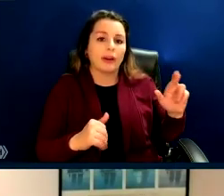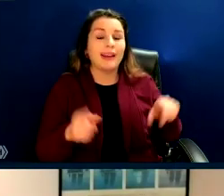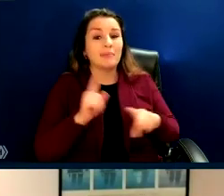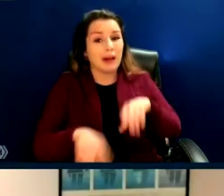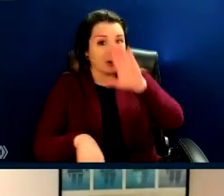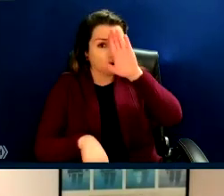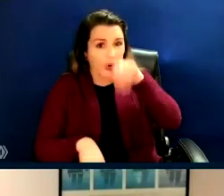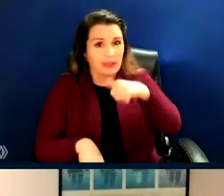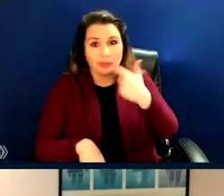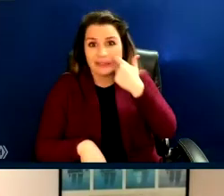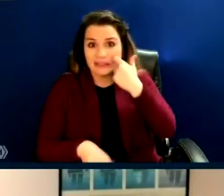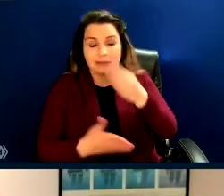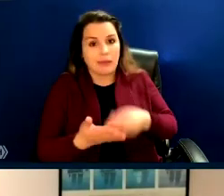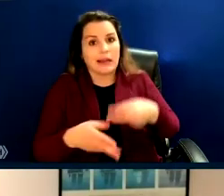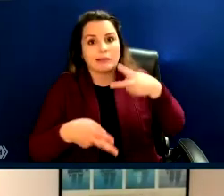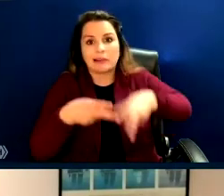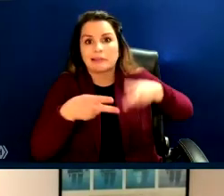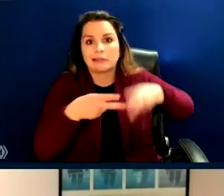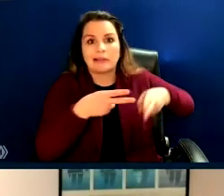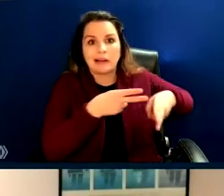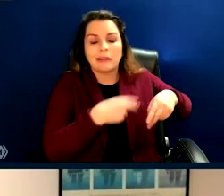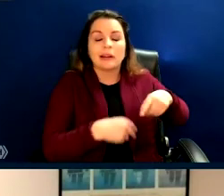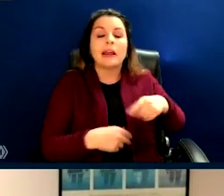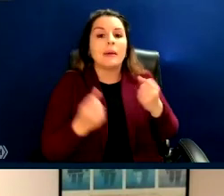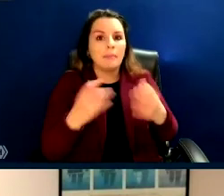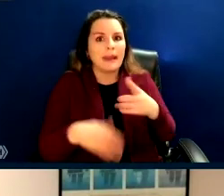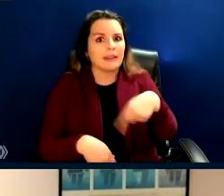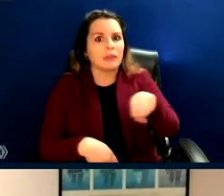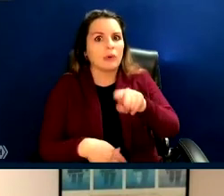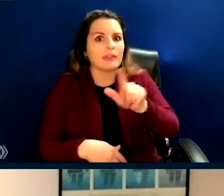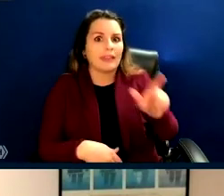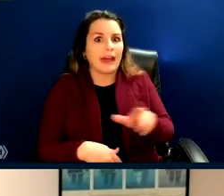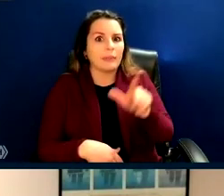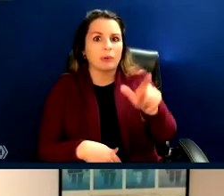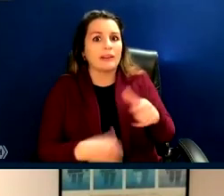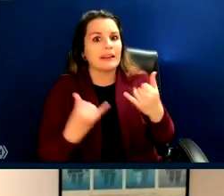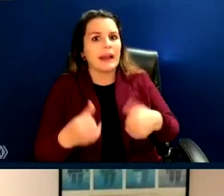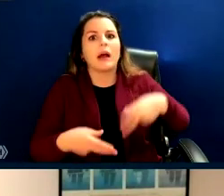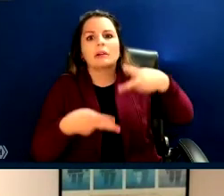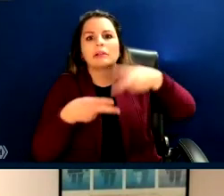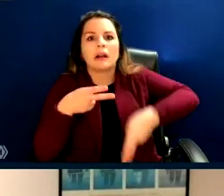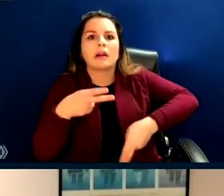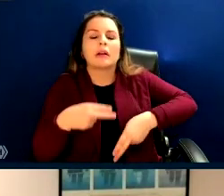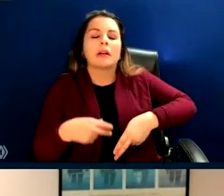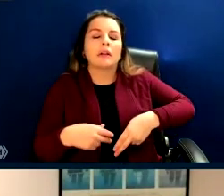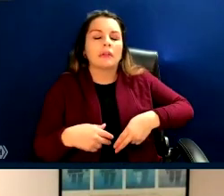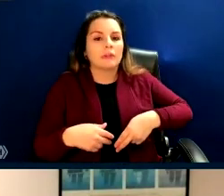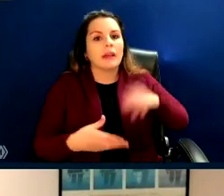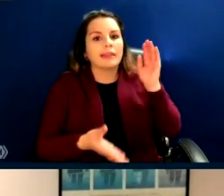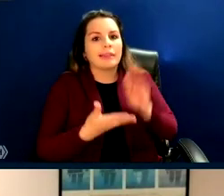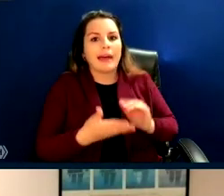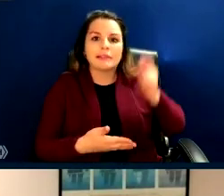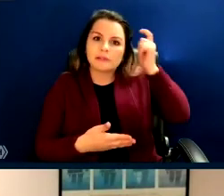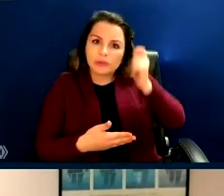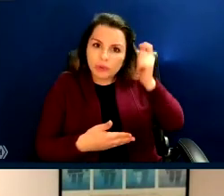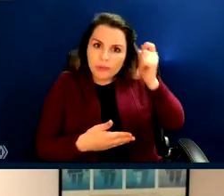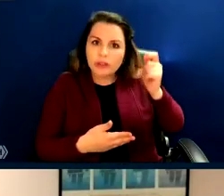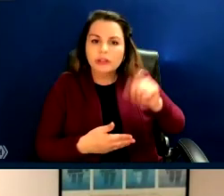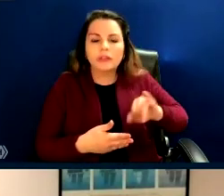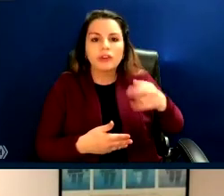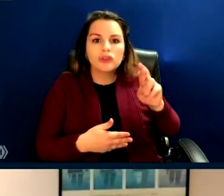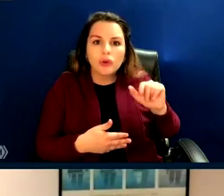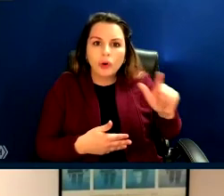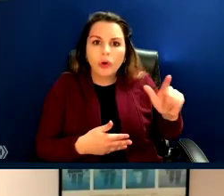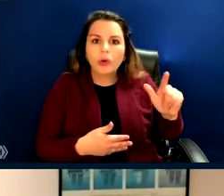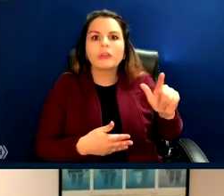budget cuts. Many libraries are really cutting back on journals, journal subscriptions, they're cutting back